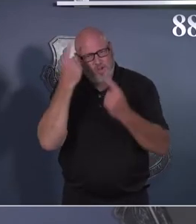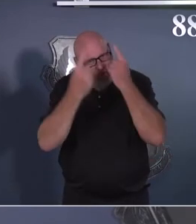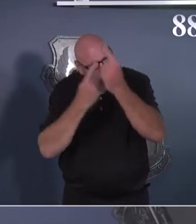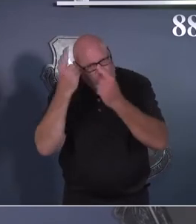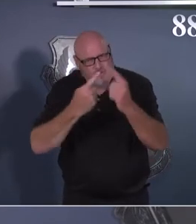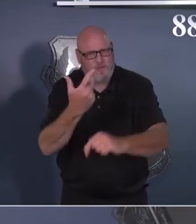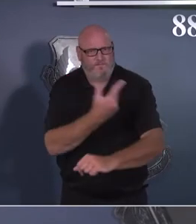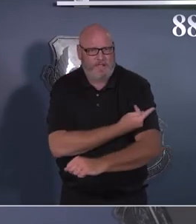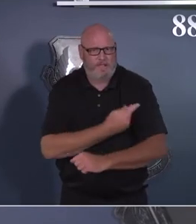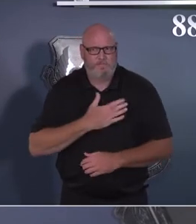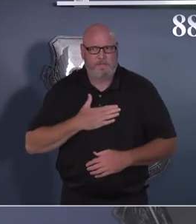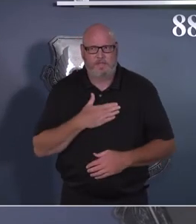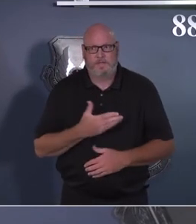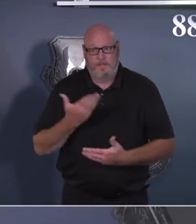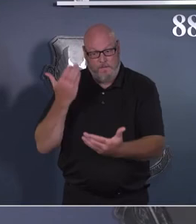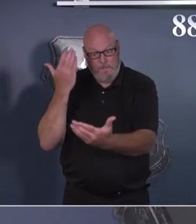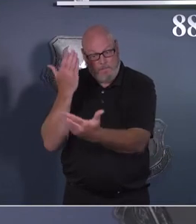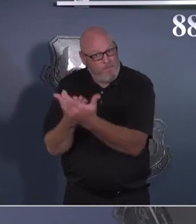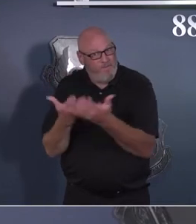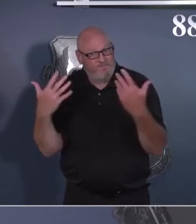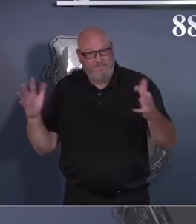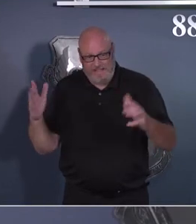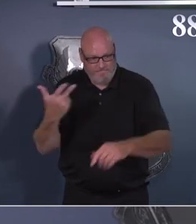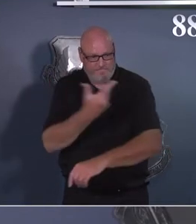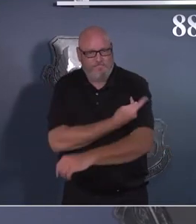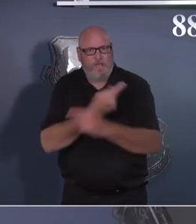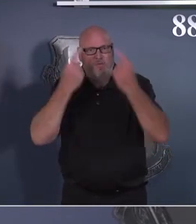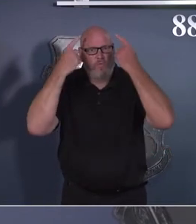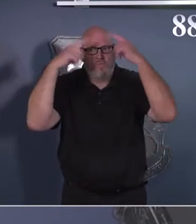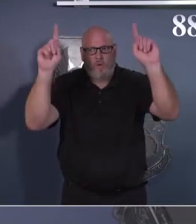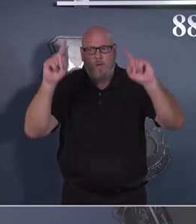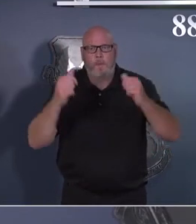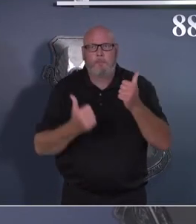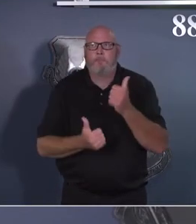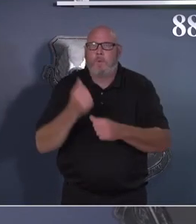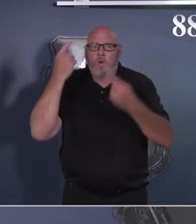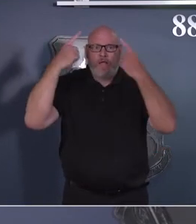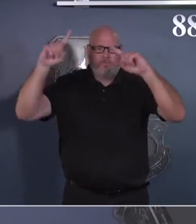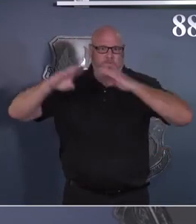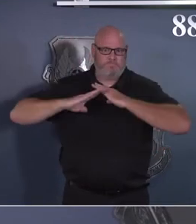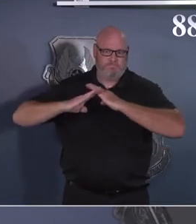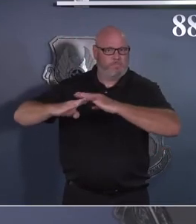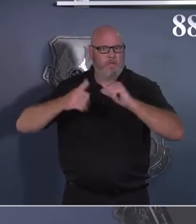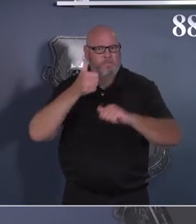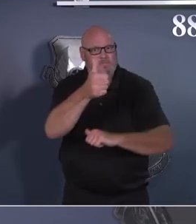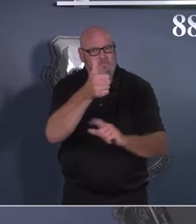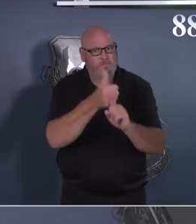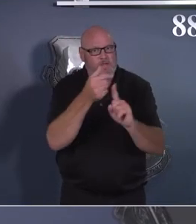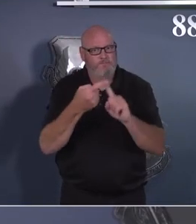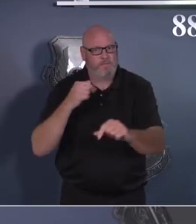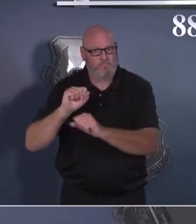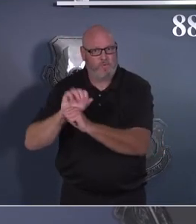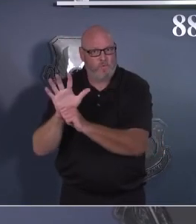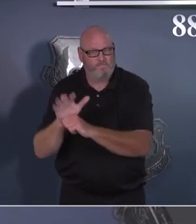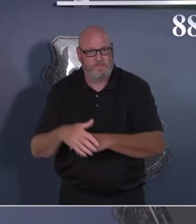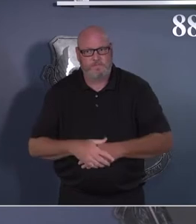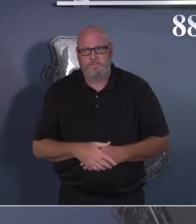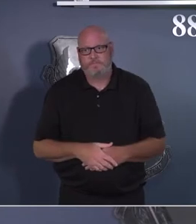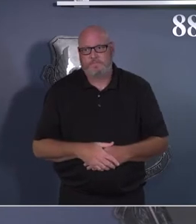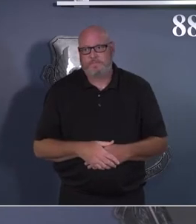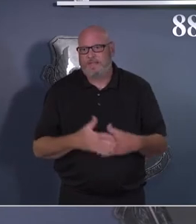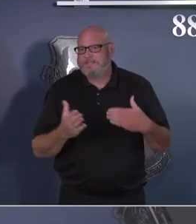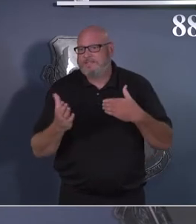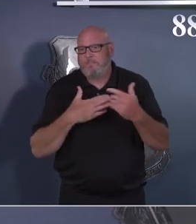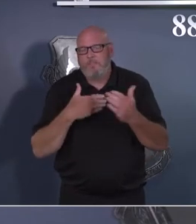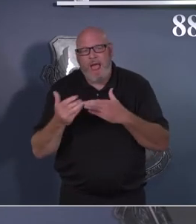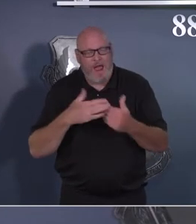is the greatest weapon we have in this war. And so whether you're getting Pfizer, Moderna, Johnson & Johnson,